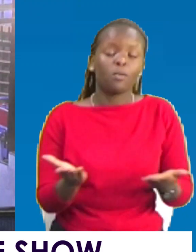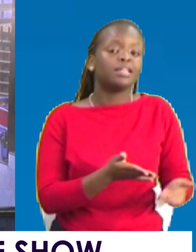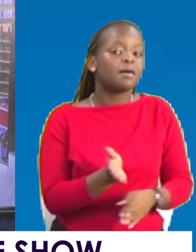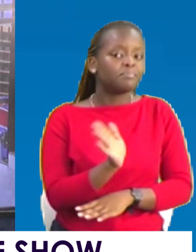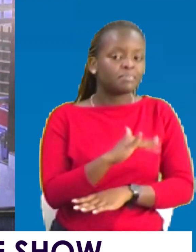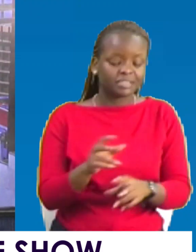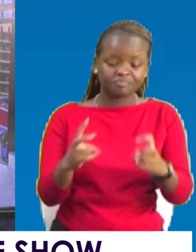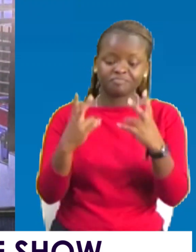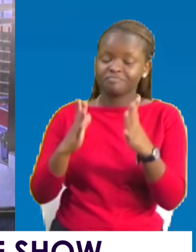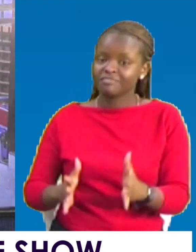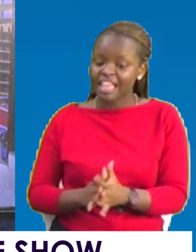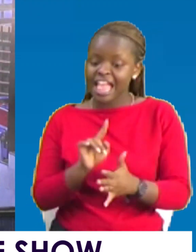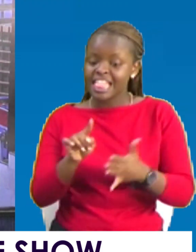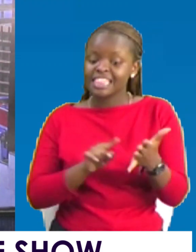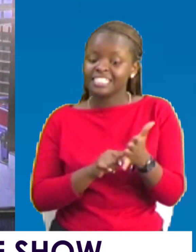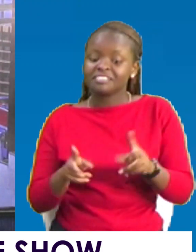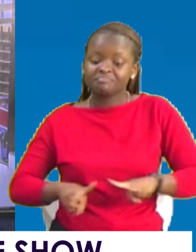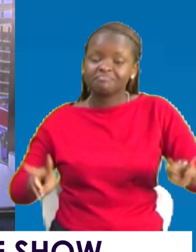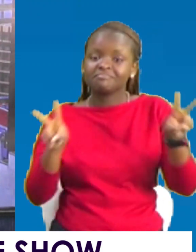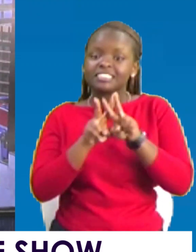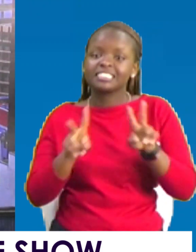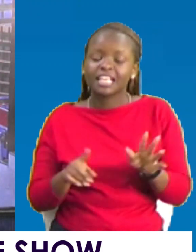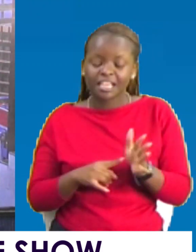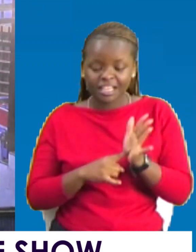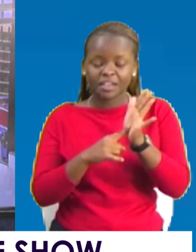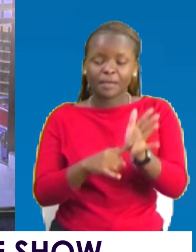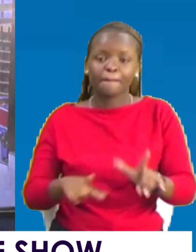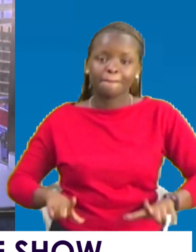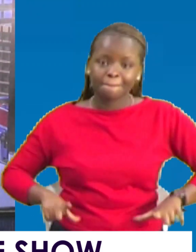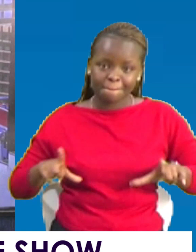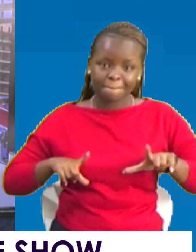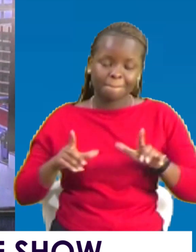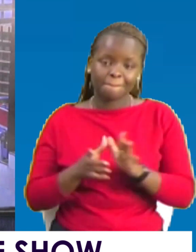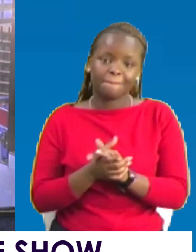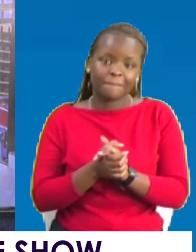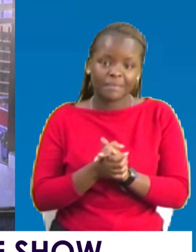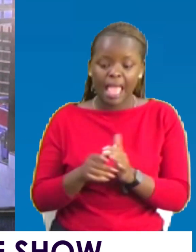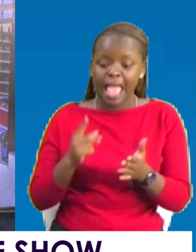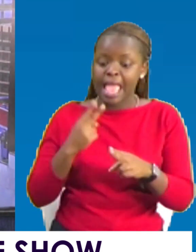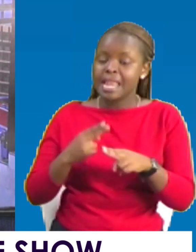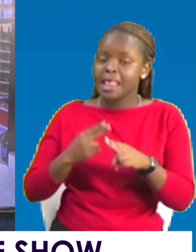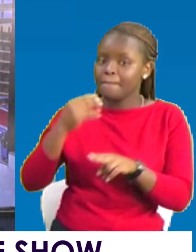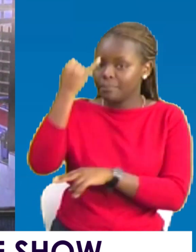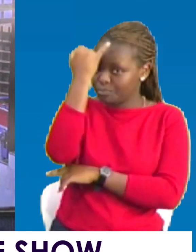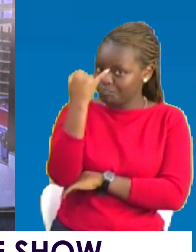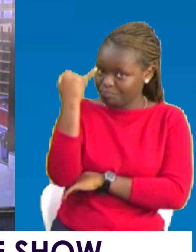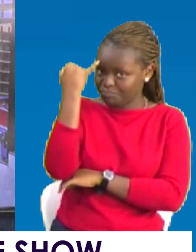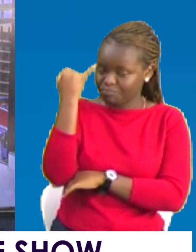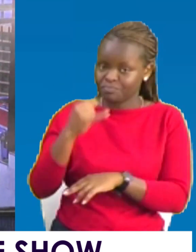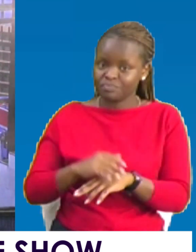Welcome back viewers! This is the Treasures of Life show and my name is Jonas Simba